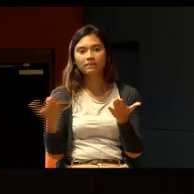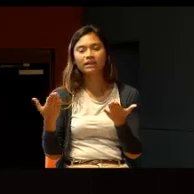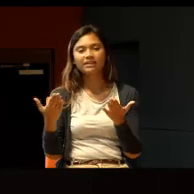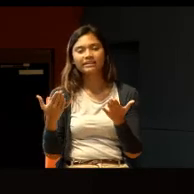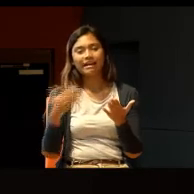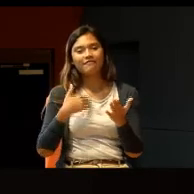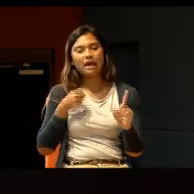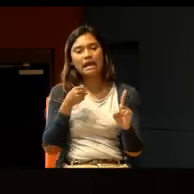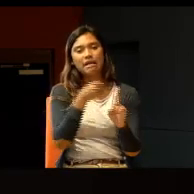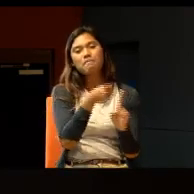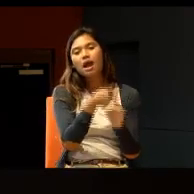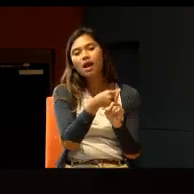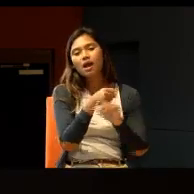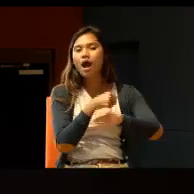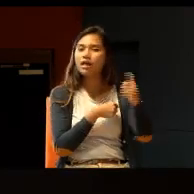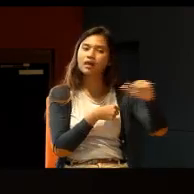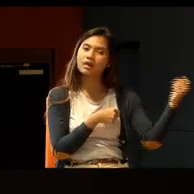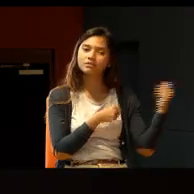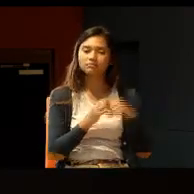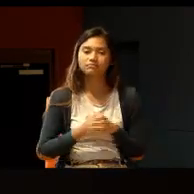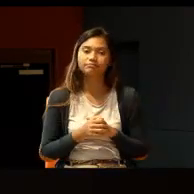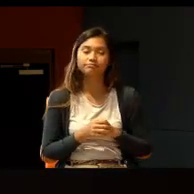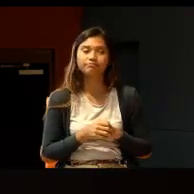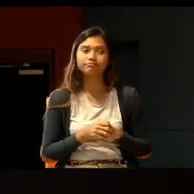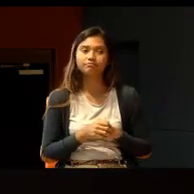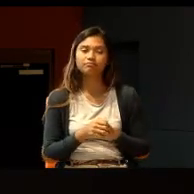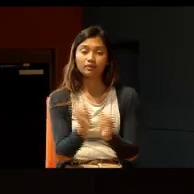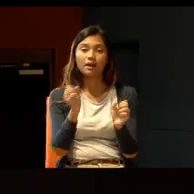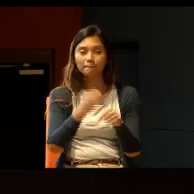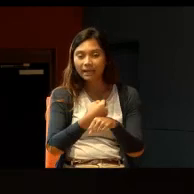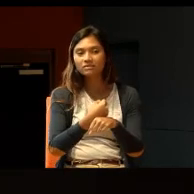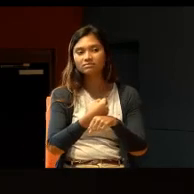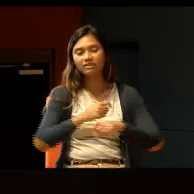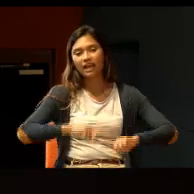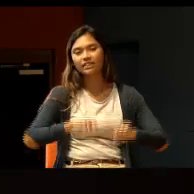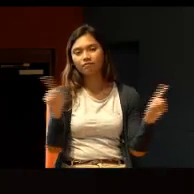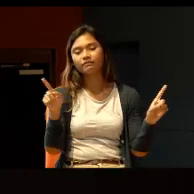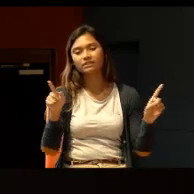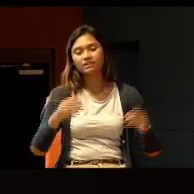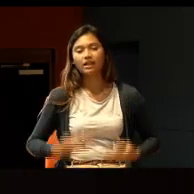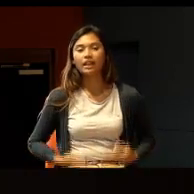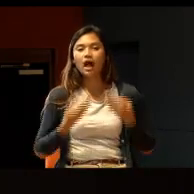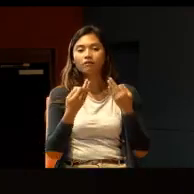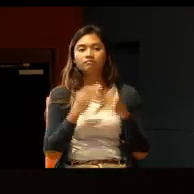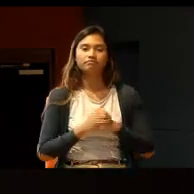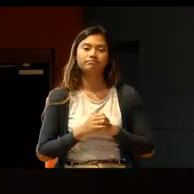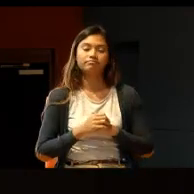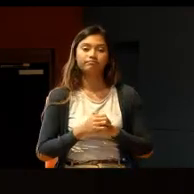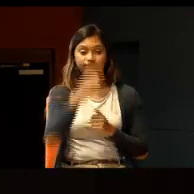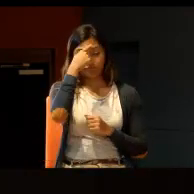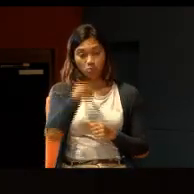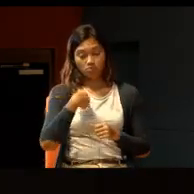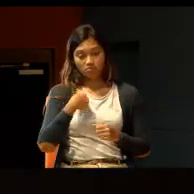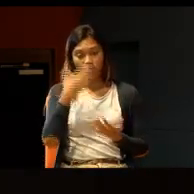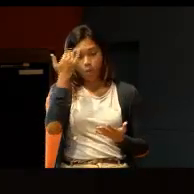impacts on others. That makes a difference. And of course, I have my own personal reasons